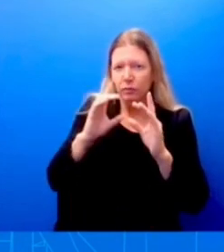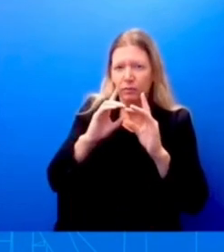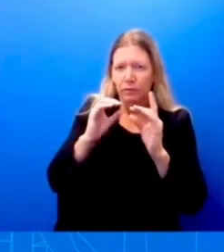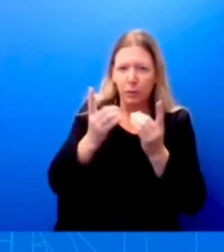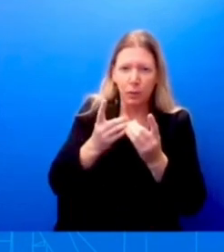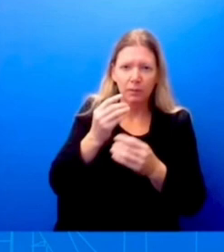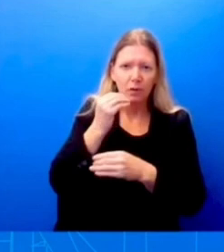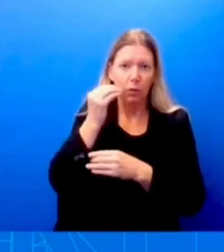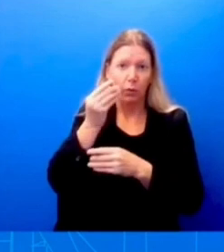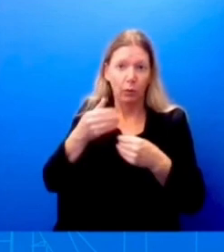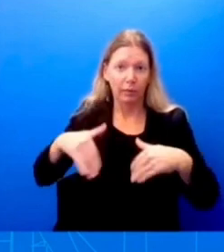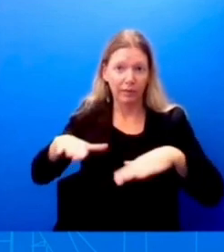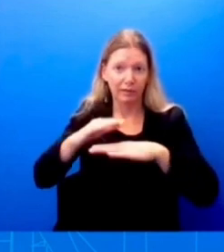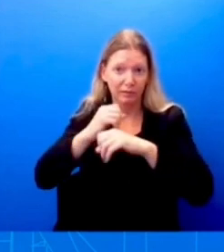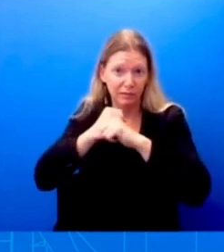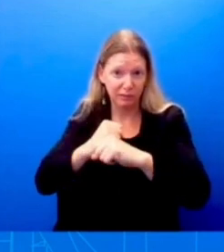there any